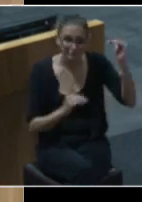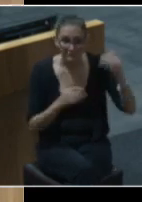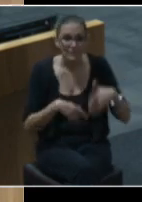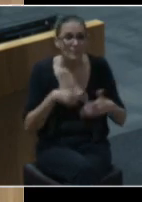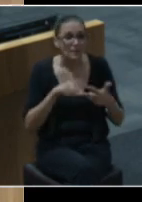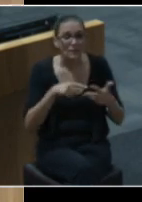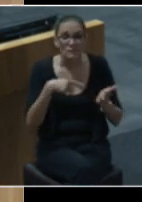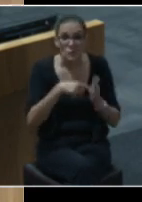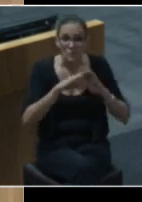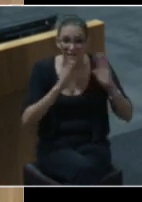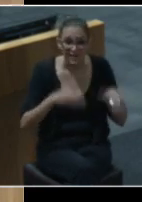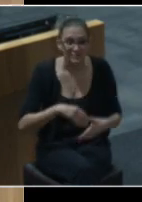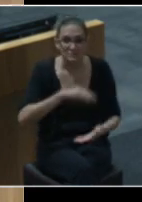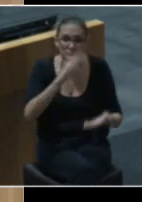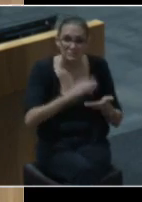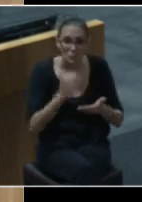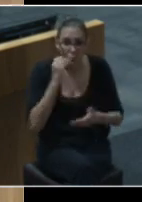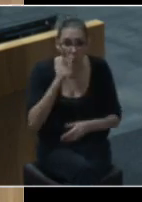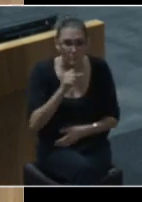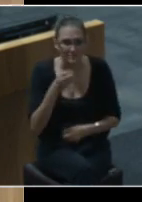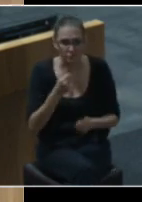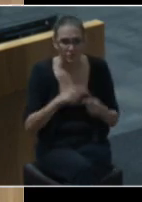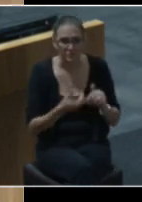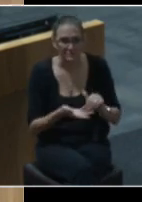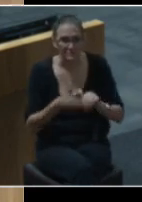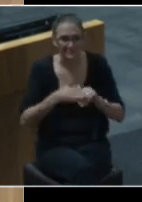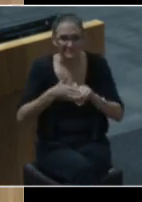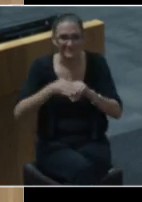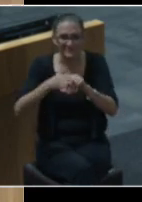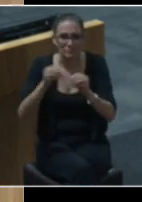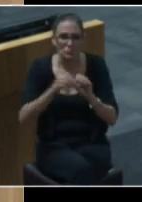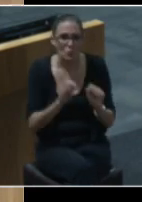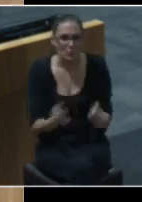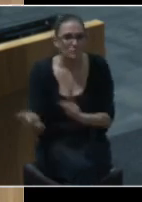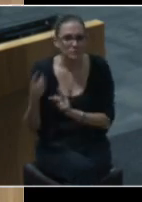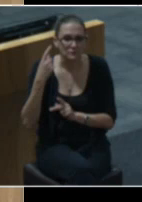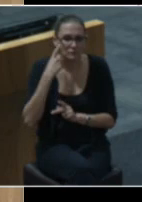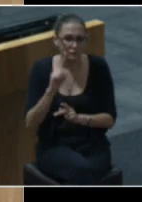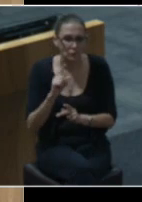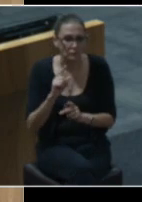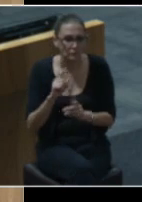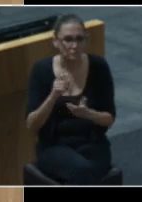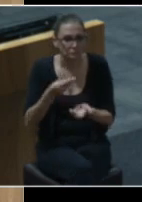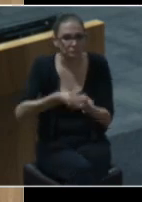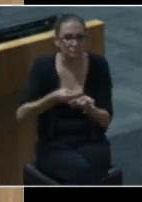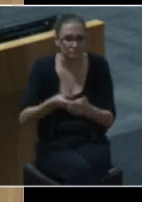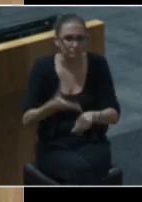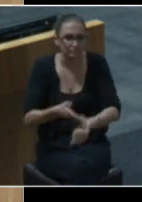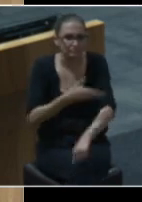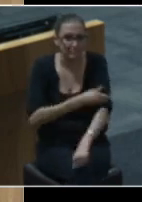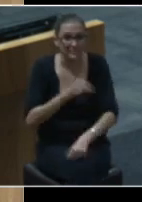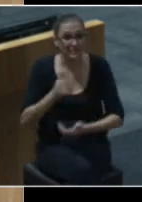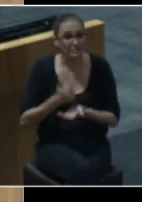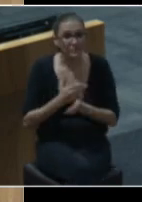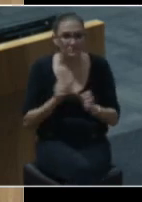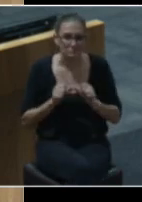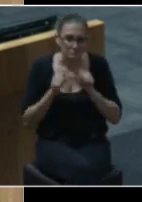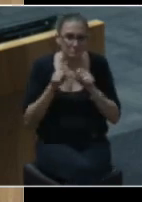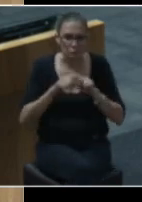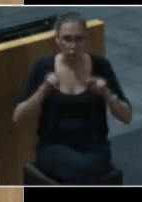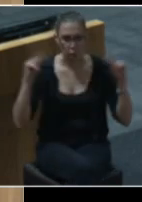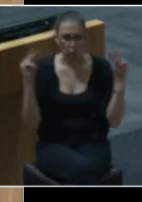housing, and increasing avenues for economic opportunity. This budget continues to look at public safety